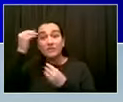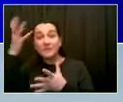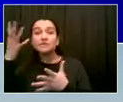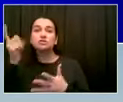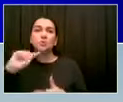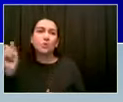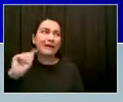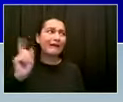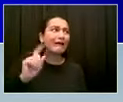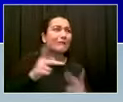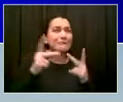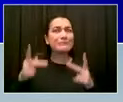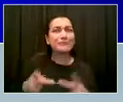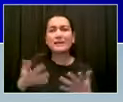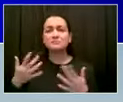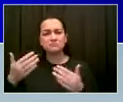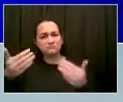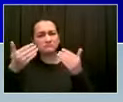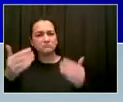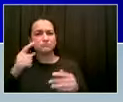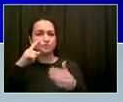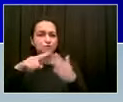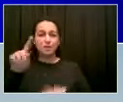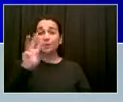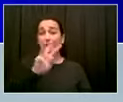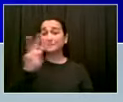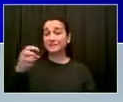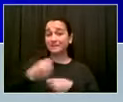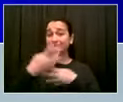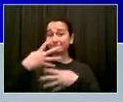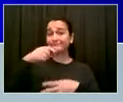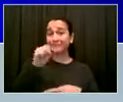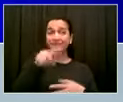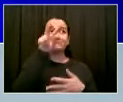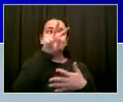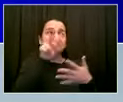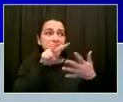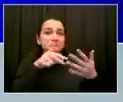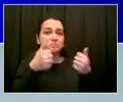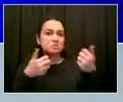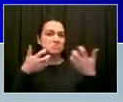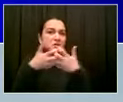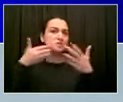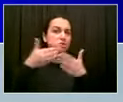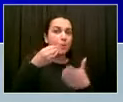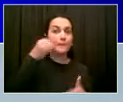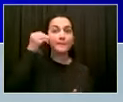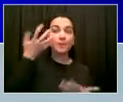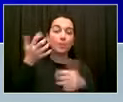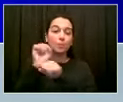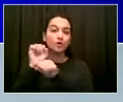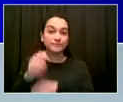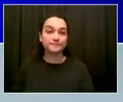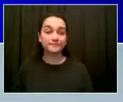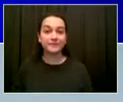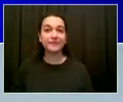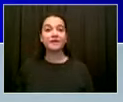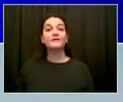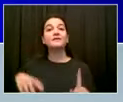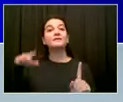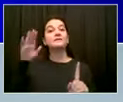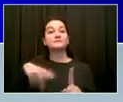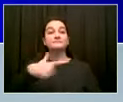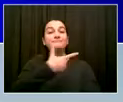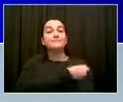-4NYC. And we want to have a great summer in this city. We want to have a lot of our